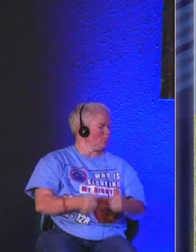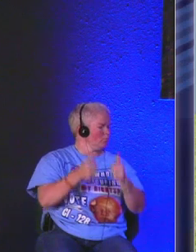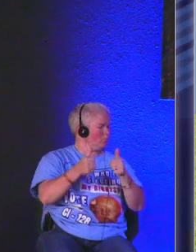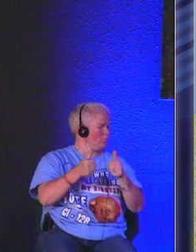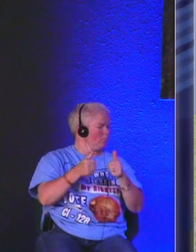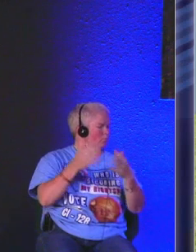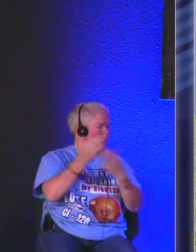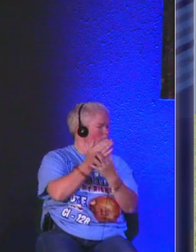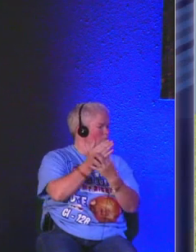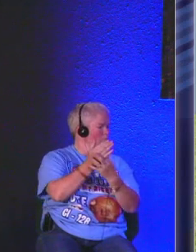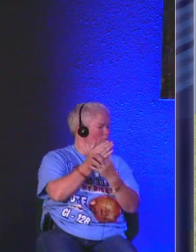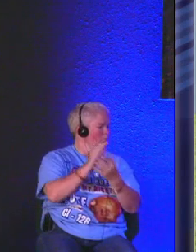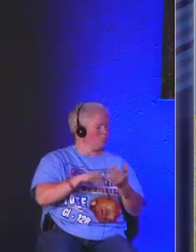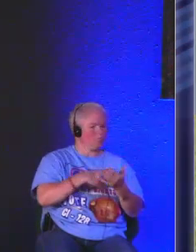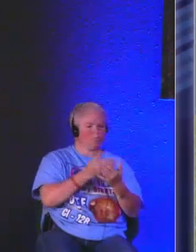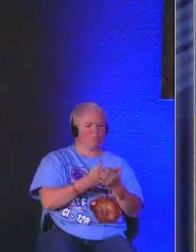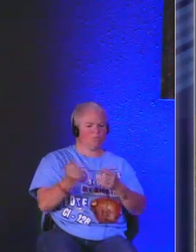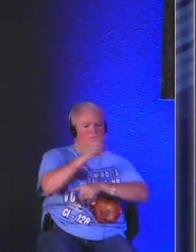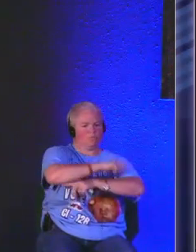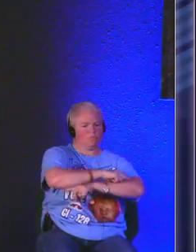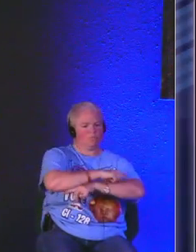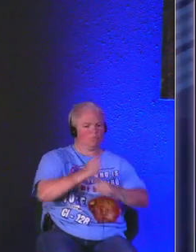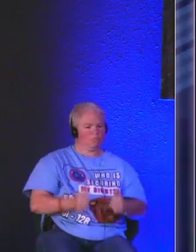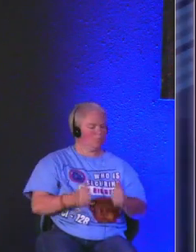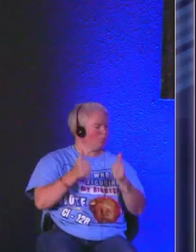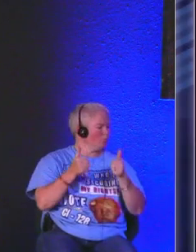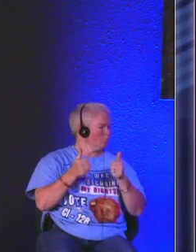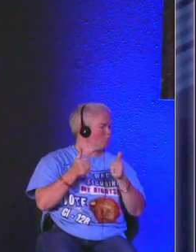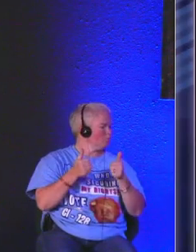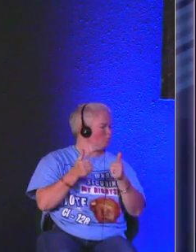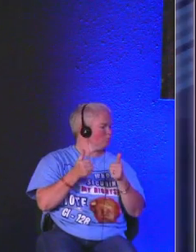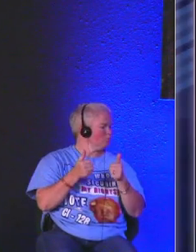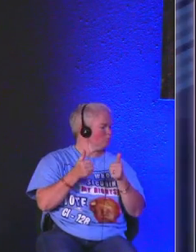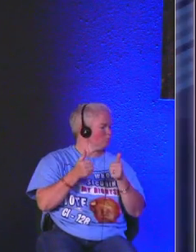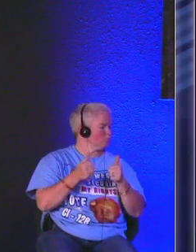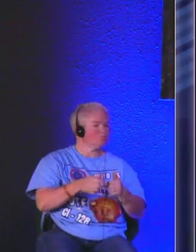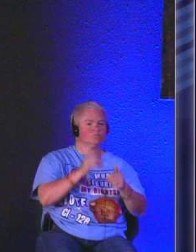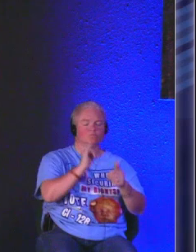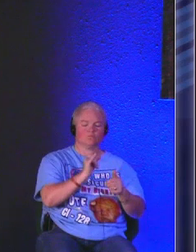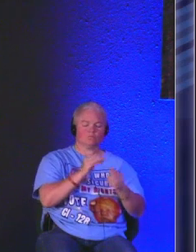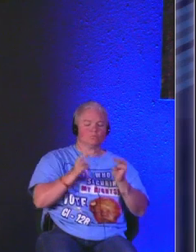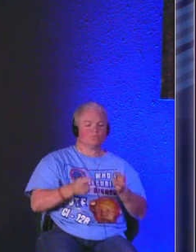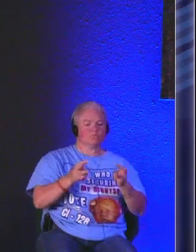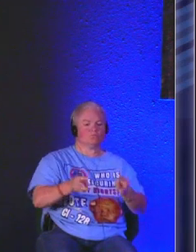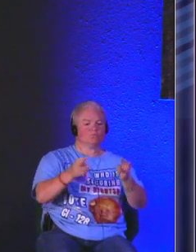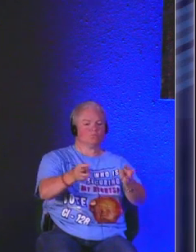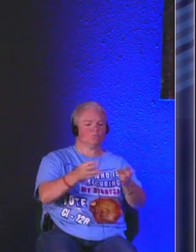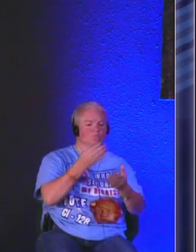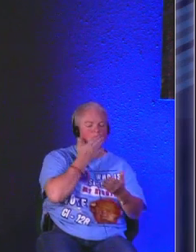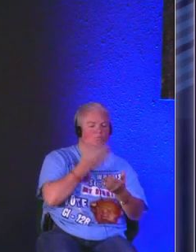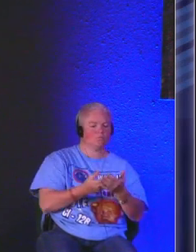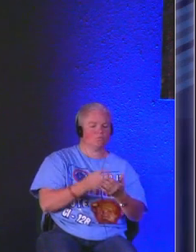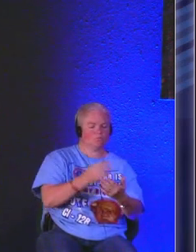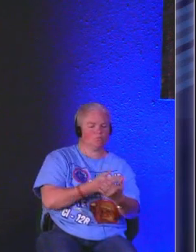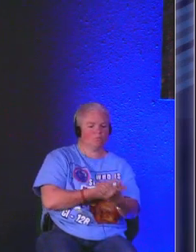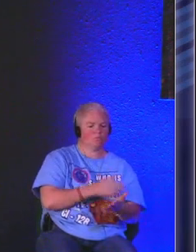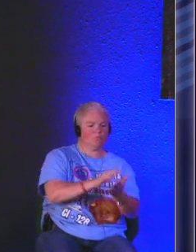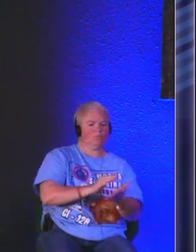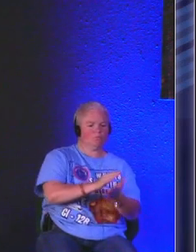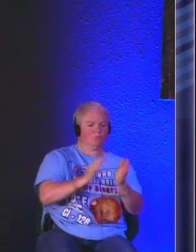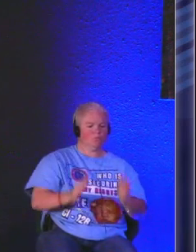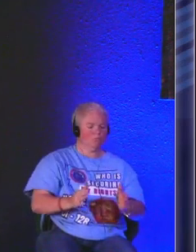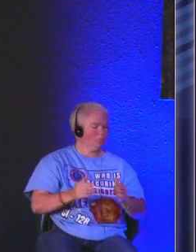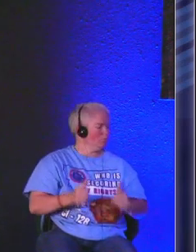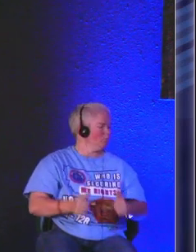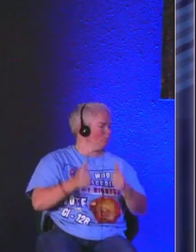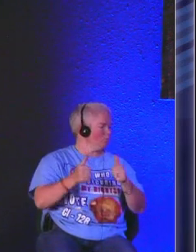his entire life all the days of his life as I walk with the shepherd through this life